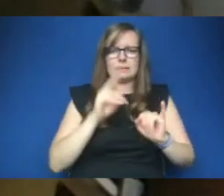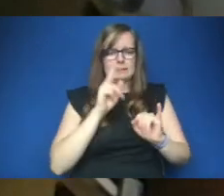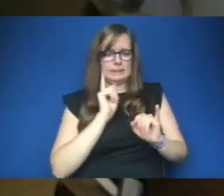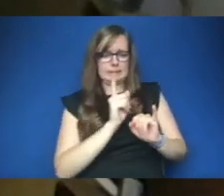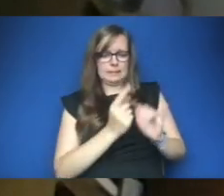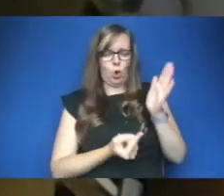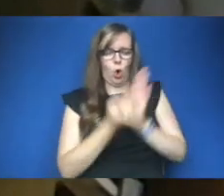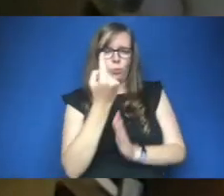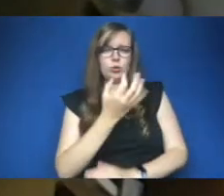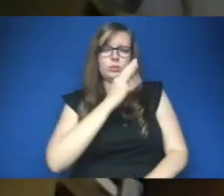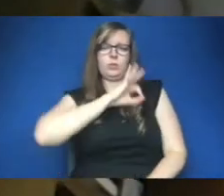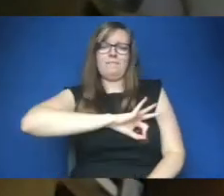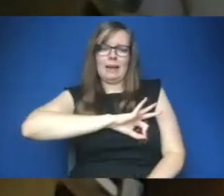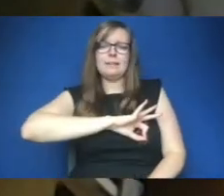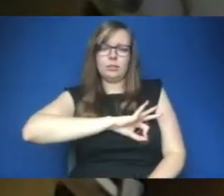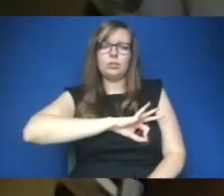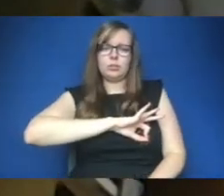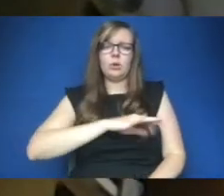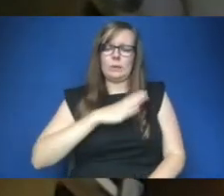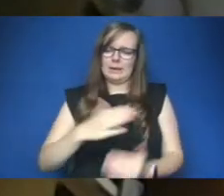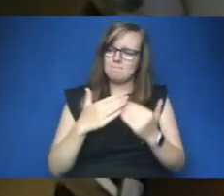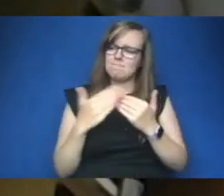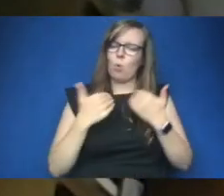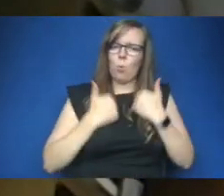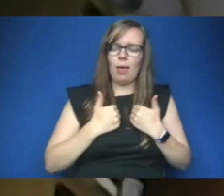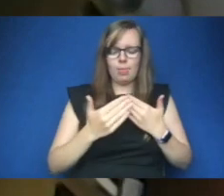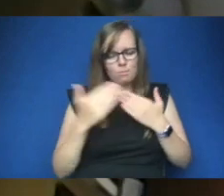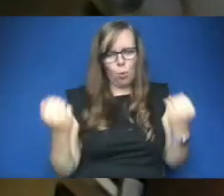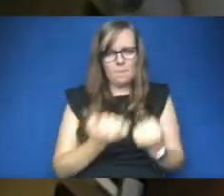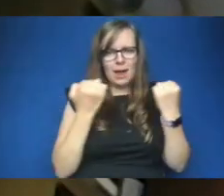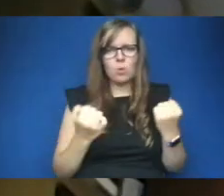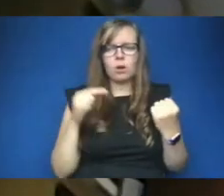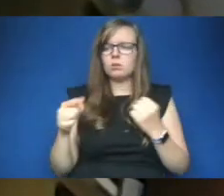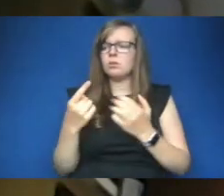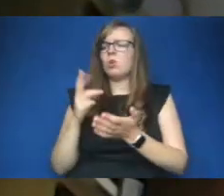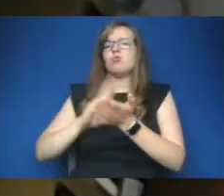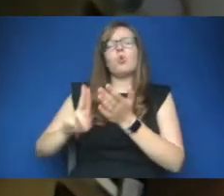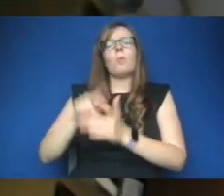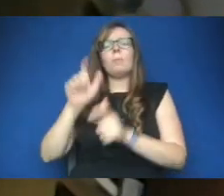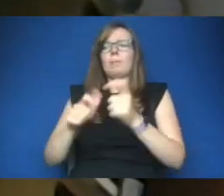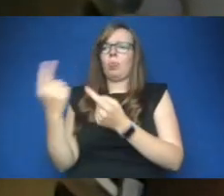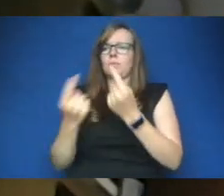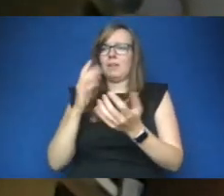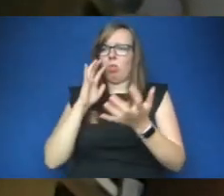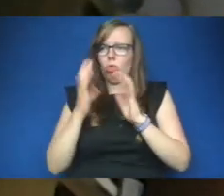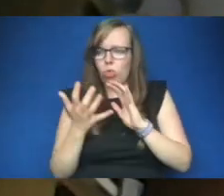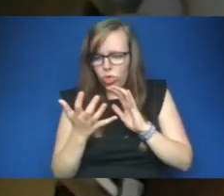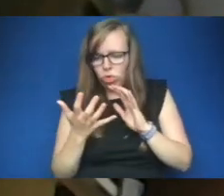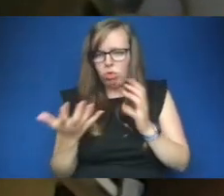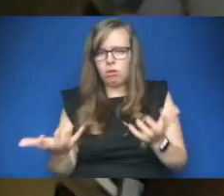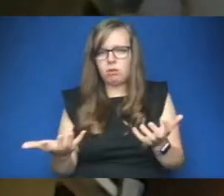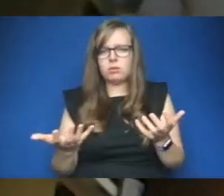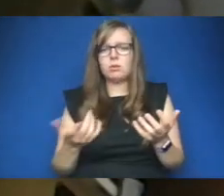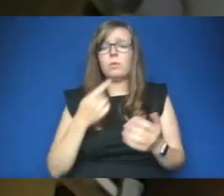situation gain more wealth more power whilst ordinary people are disorientated and weakened we've already seen how